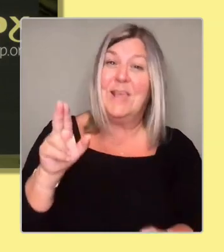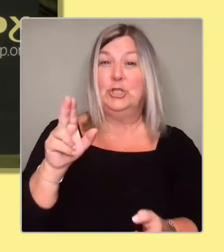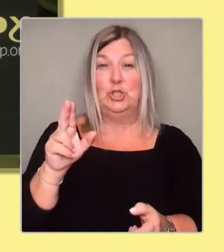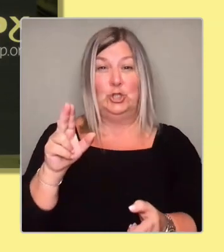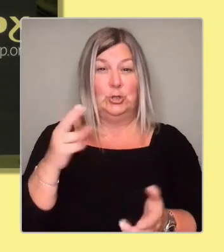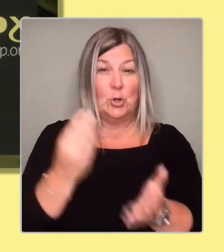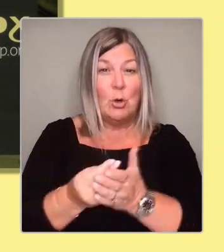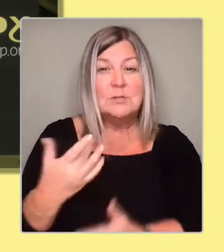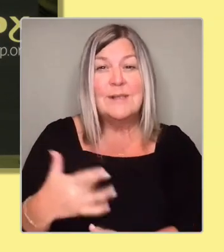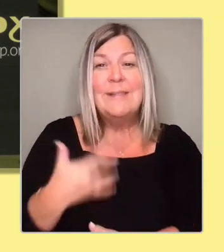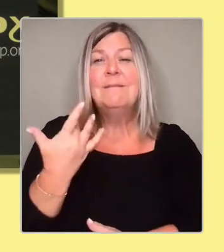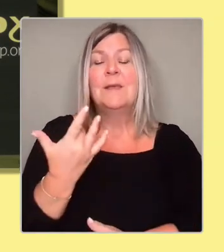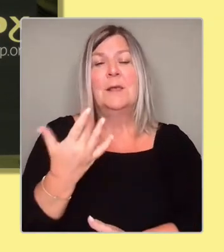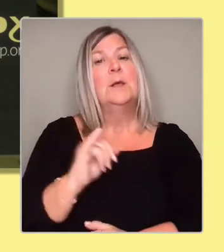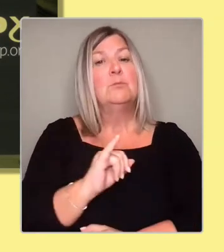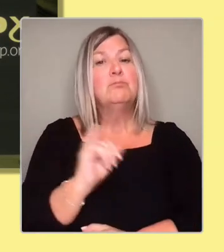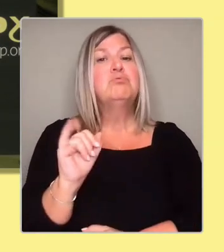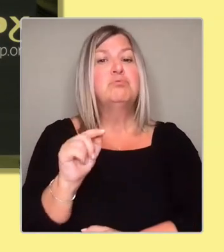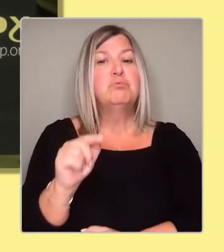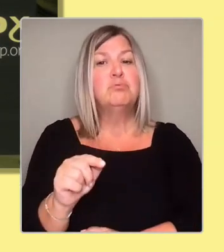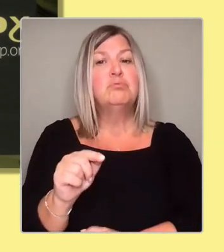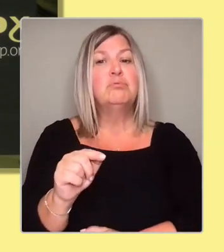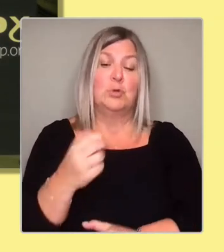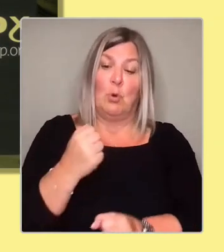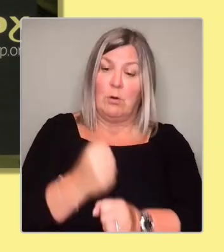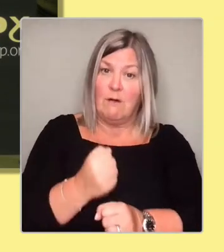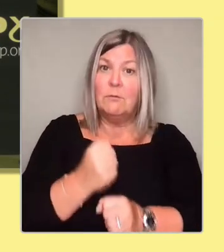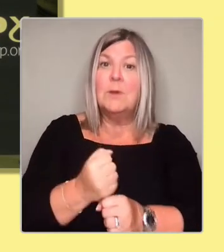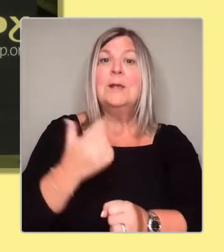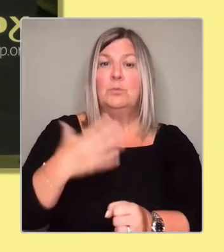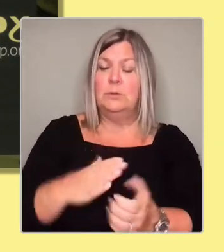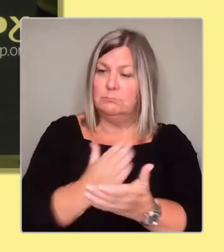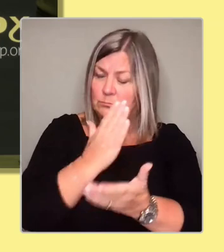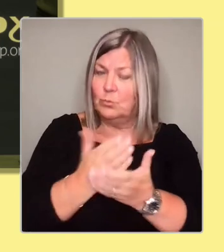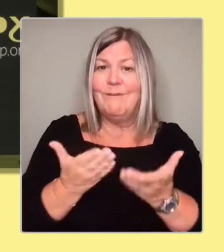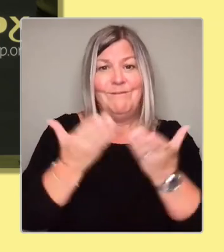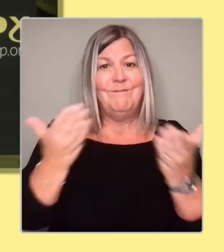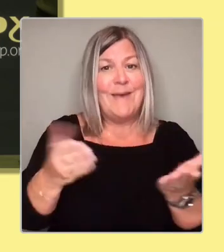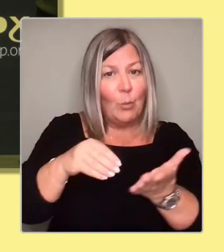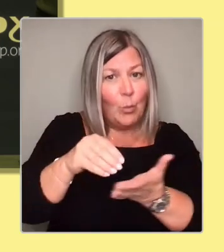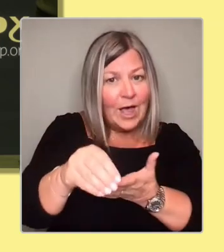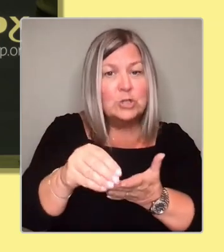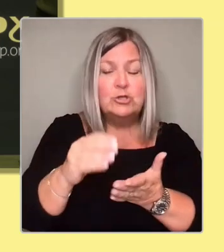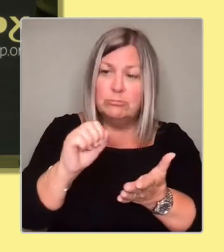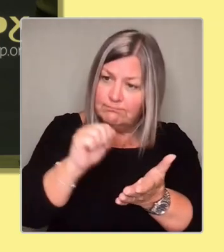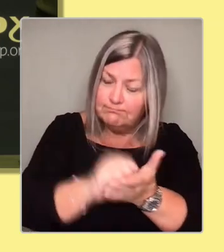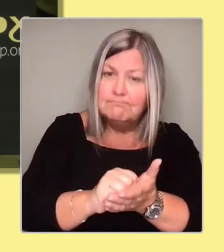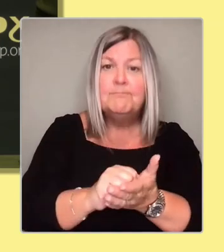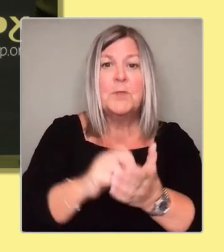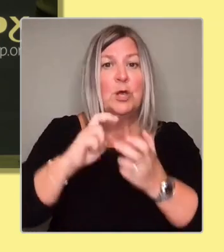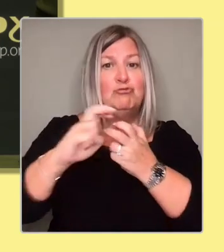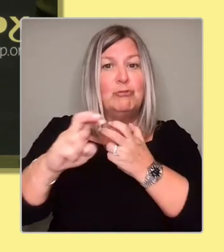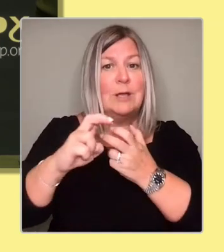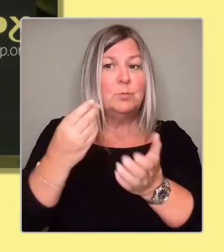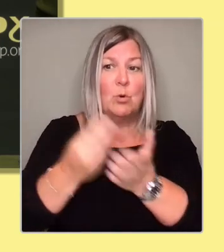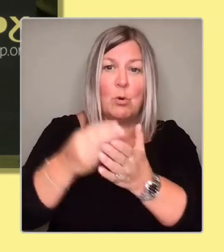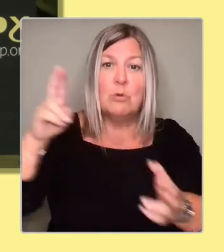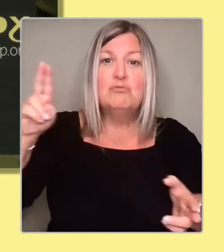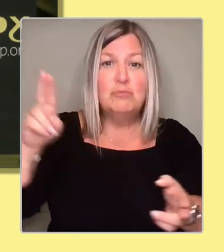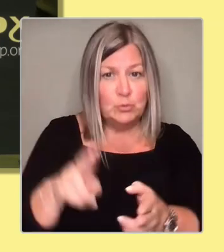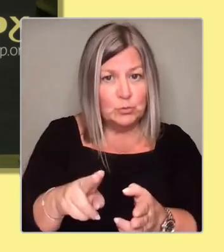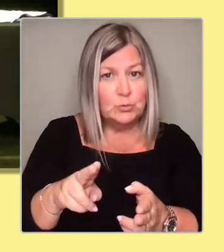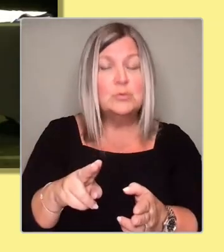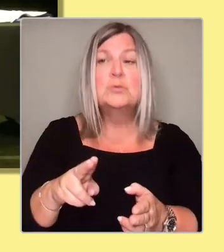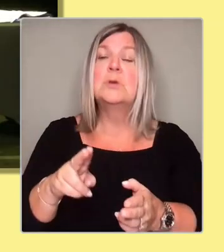that fair wages are being paid, transport costs are being reduced, and every young person has warm, affordable housing.